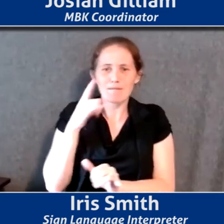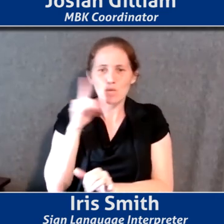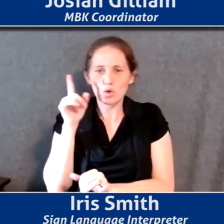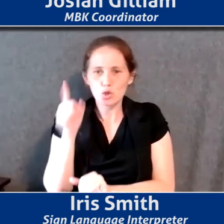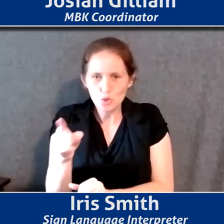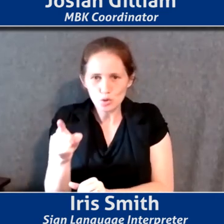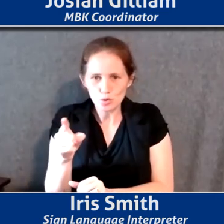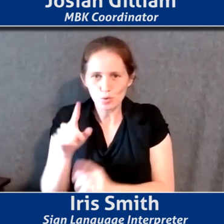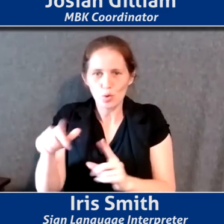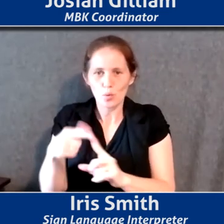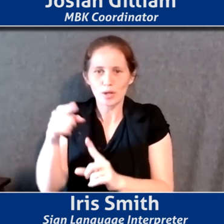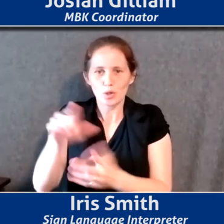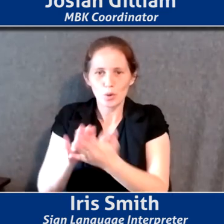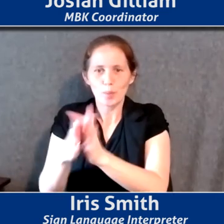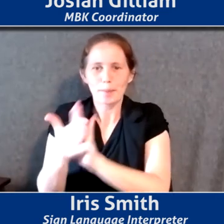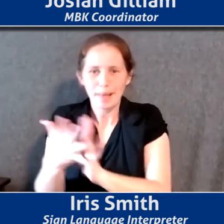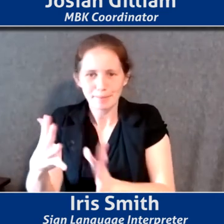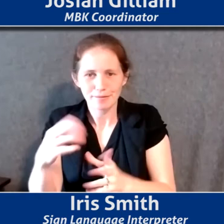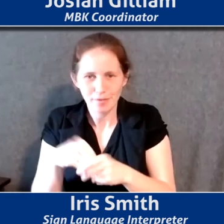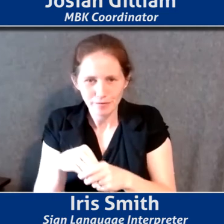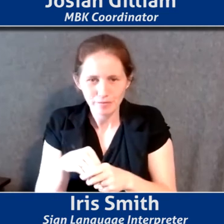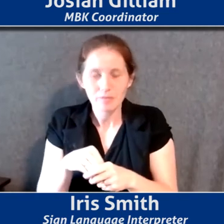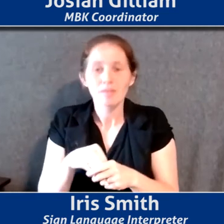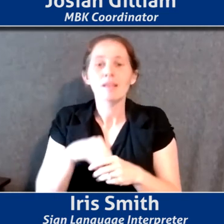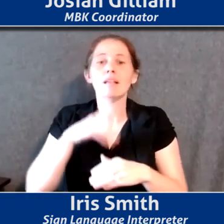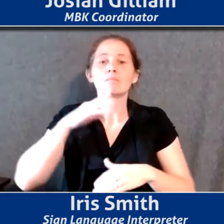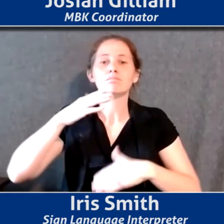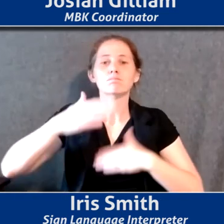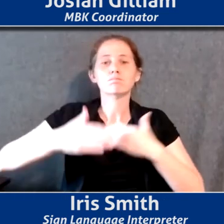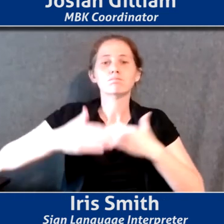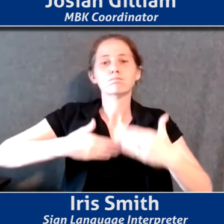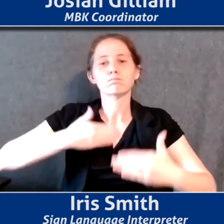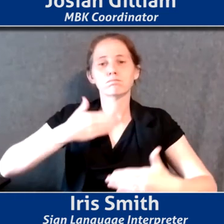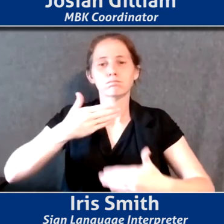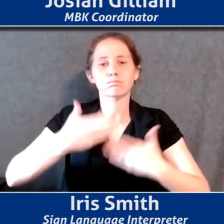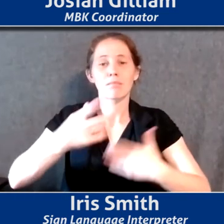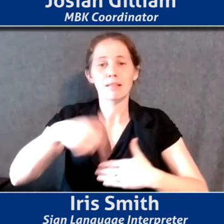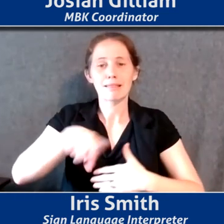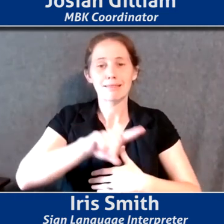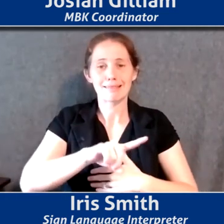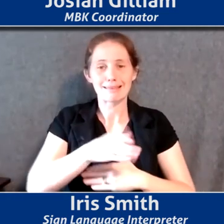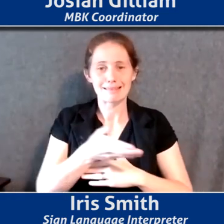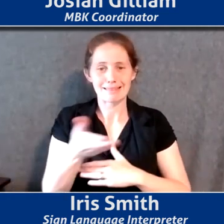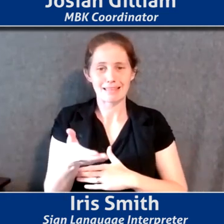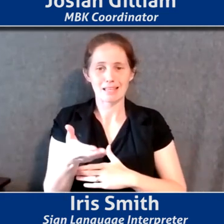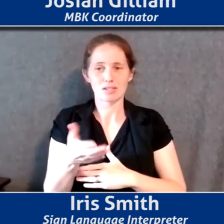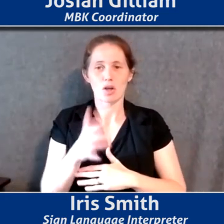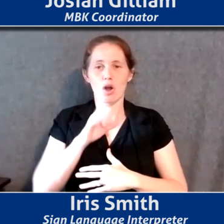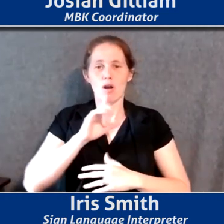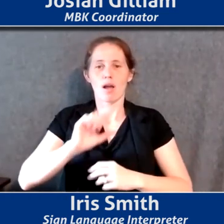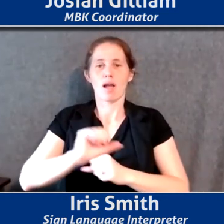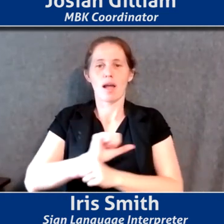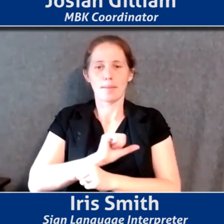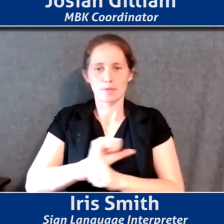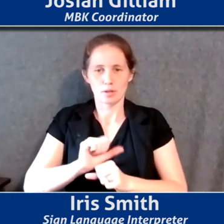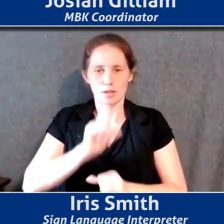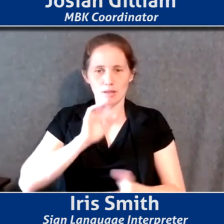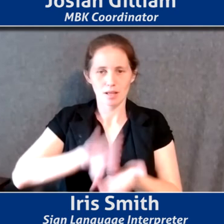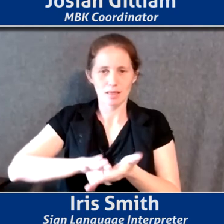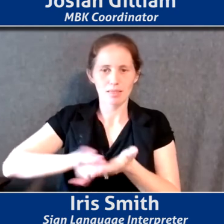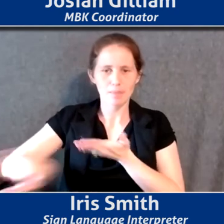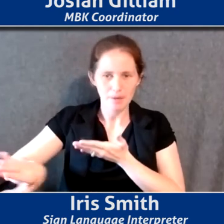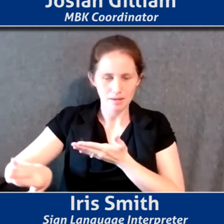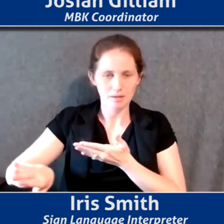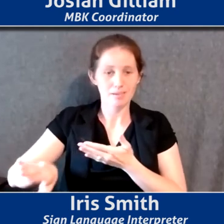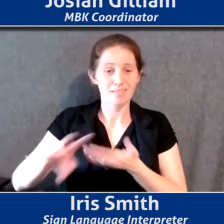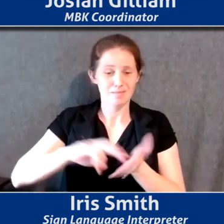the time that you become an adult. And that over time, these things are absolutely eliminated to the extent that we